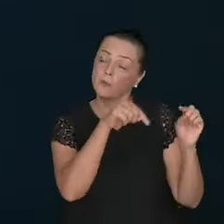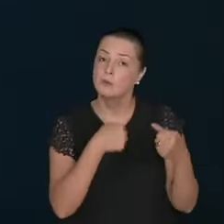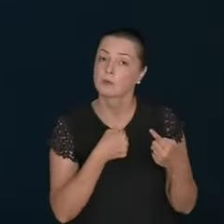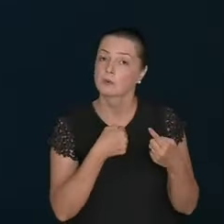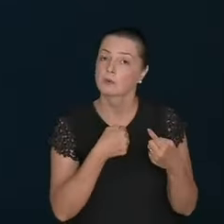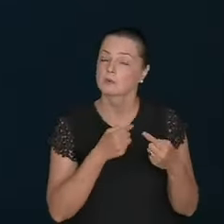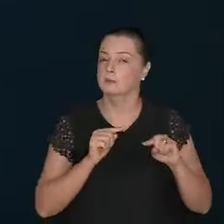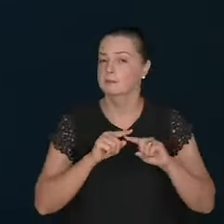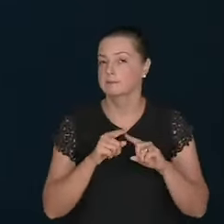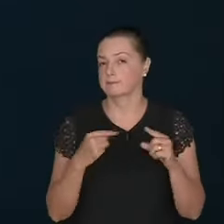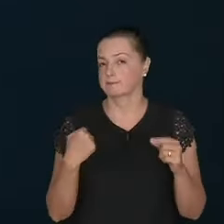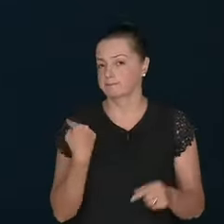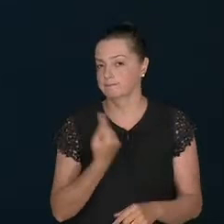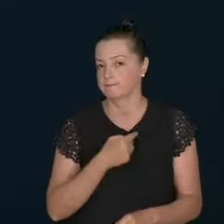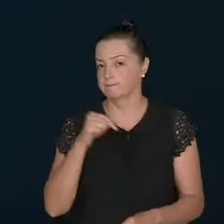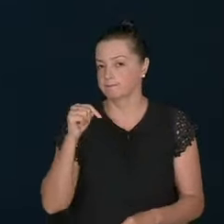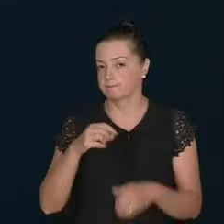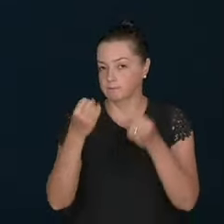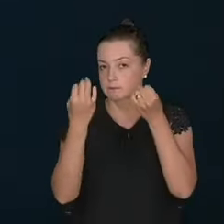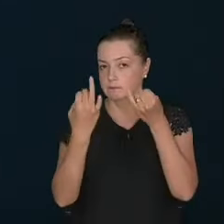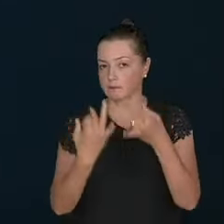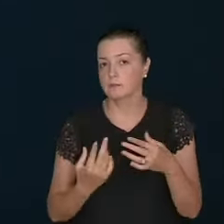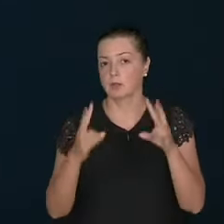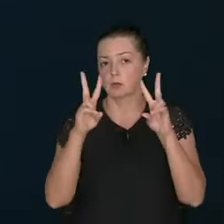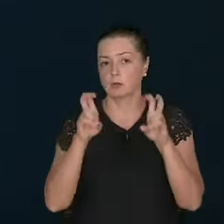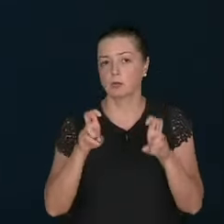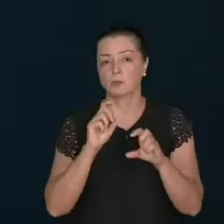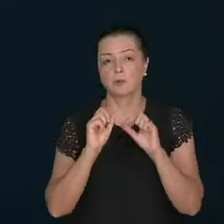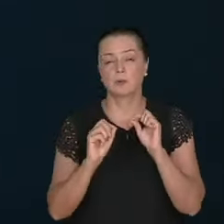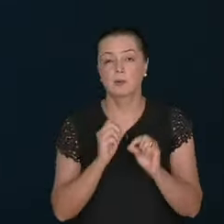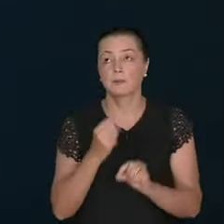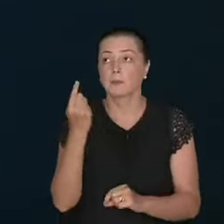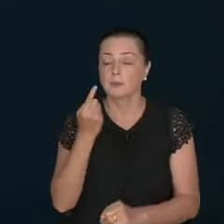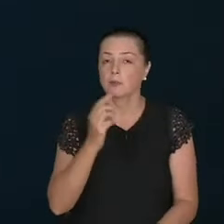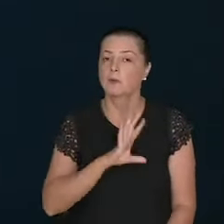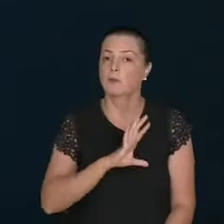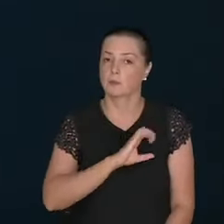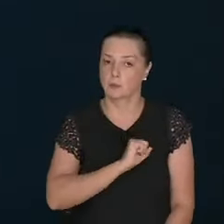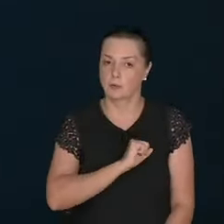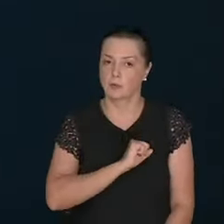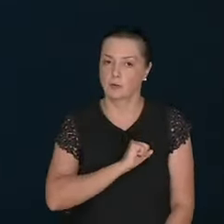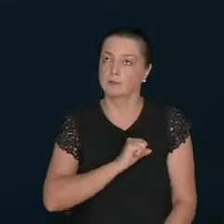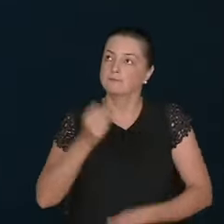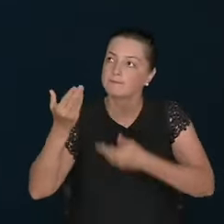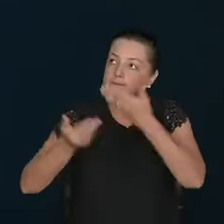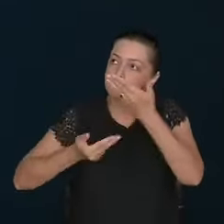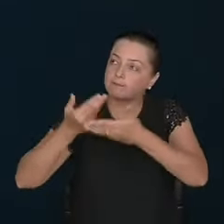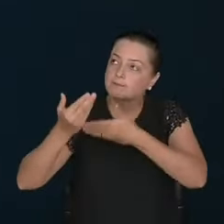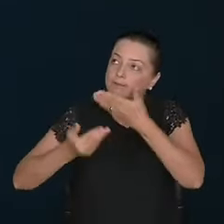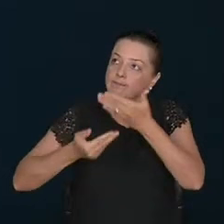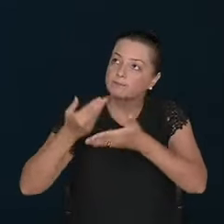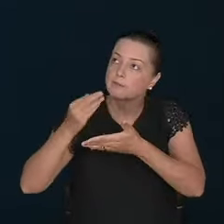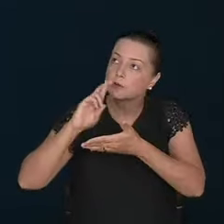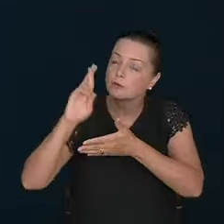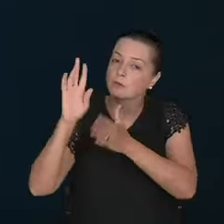Talking. About. The. First. Love. This. The. Relationship. With. The. Fear.